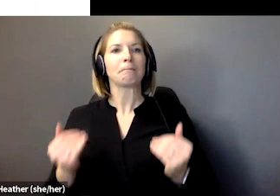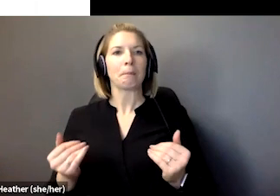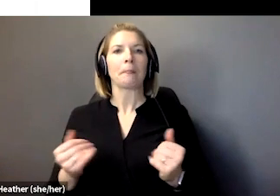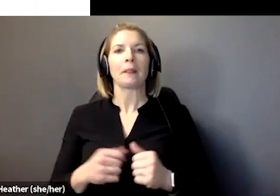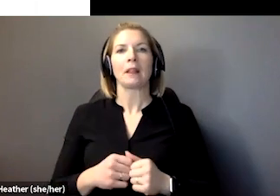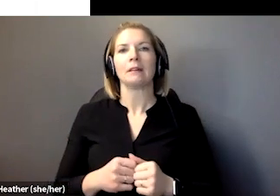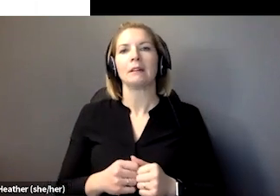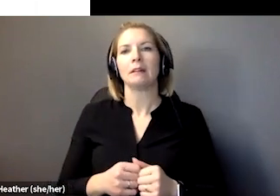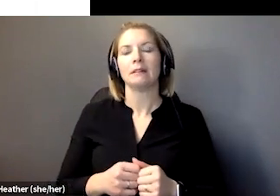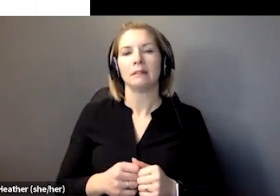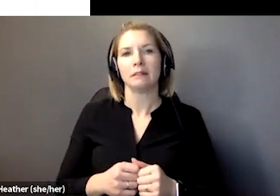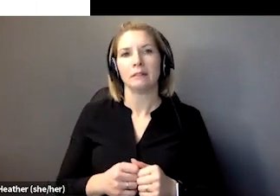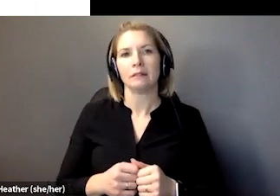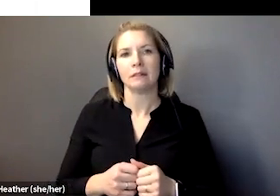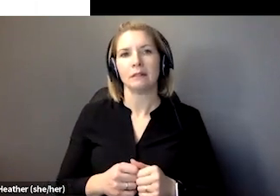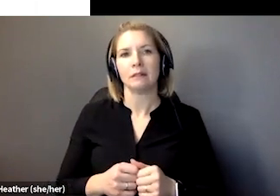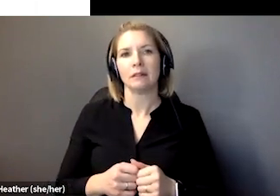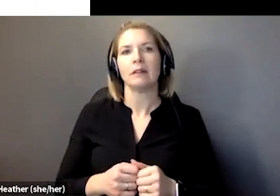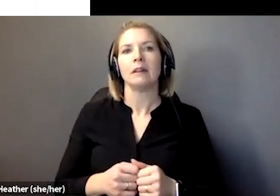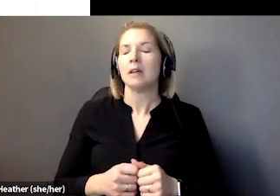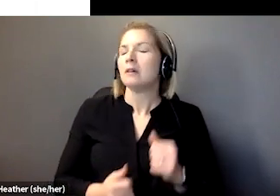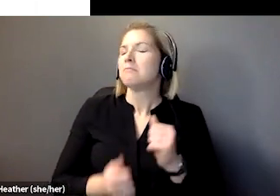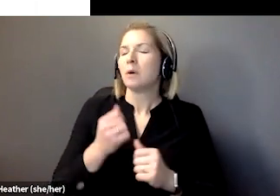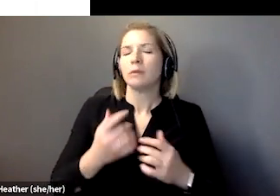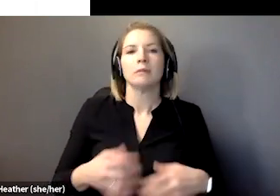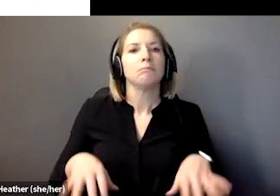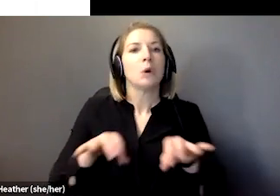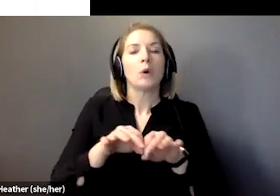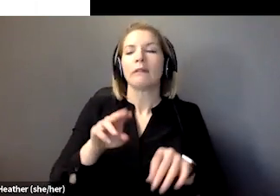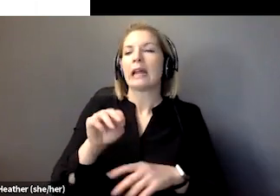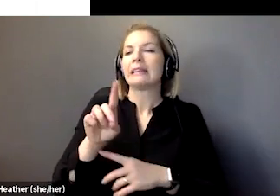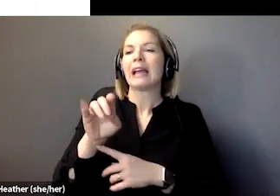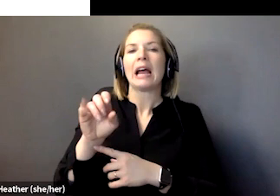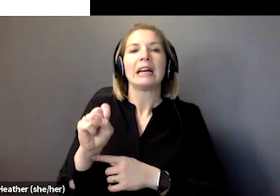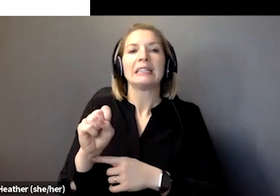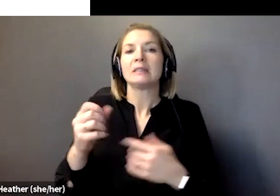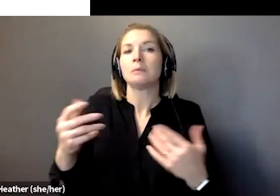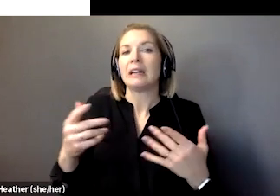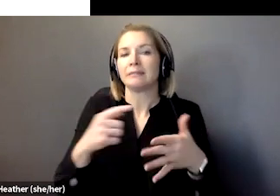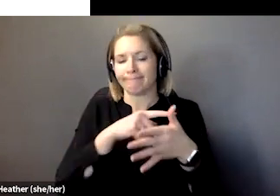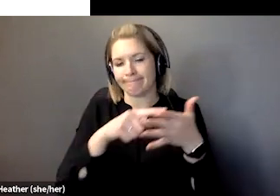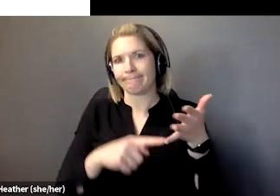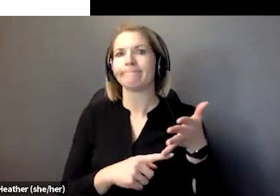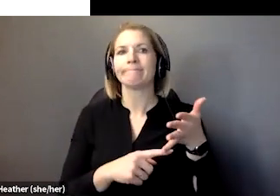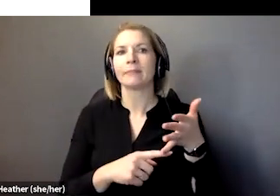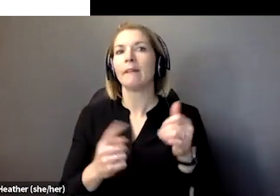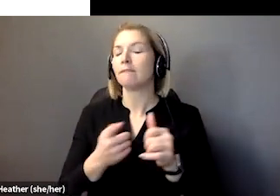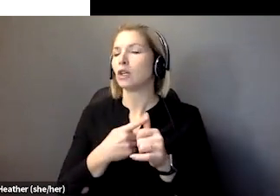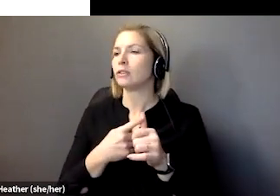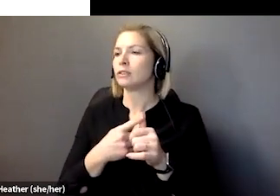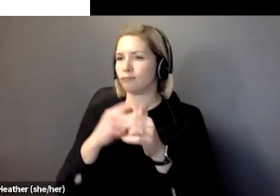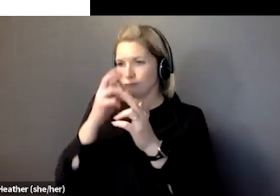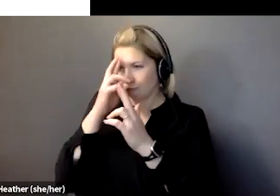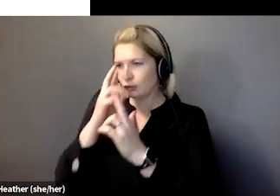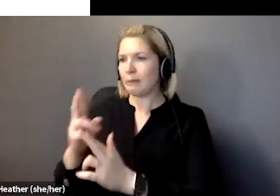Key to the NDIS is its underlying principles. So it is based on human rights and the